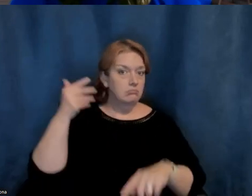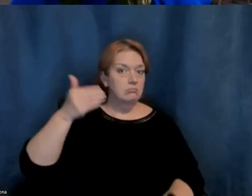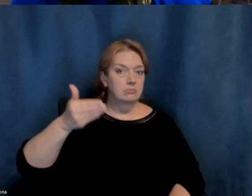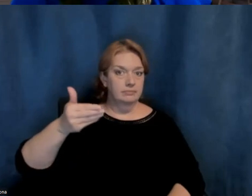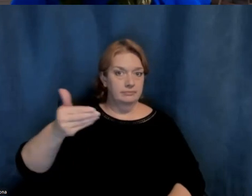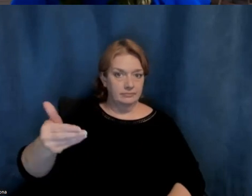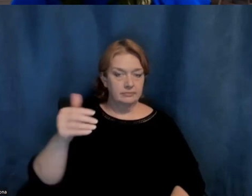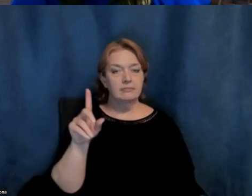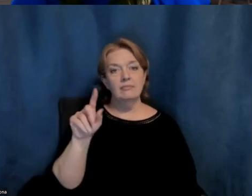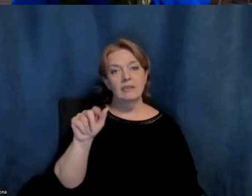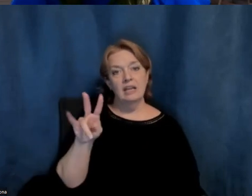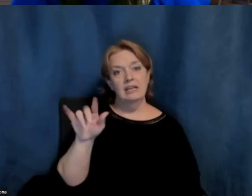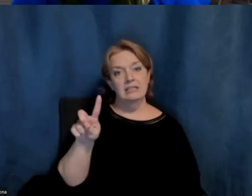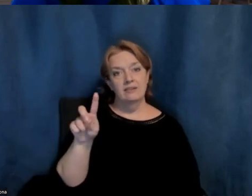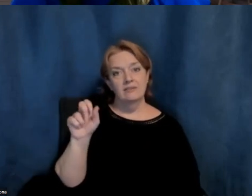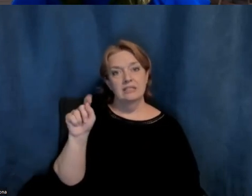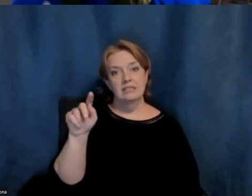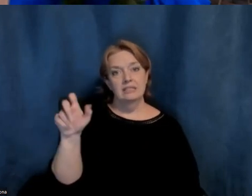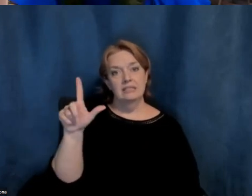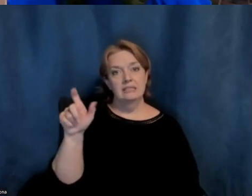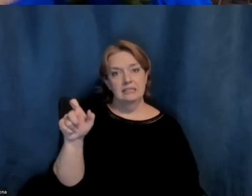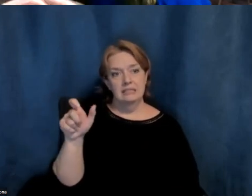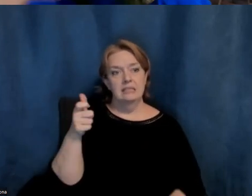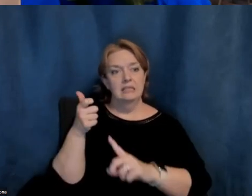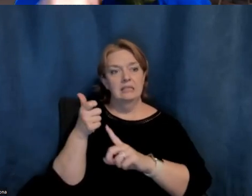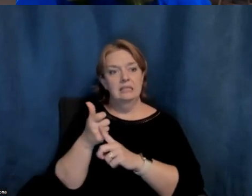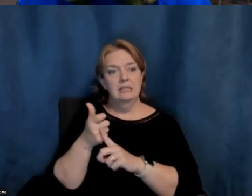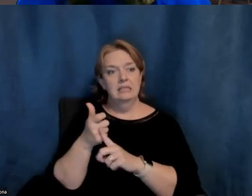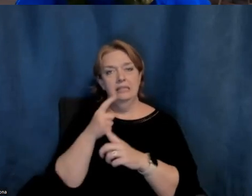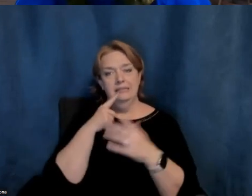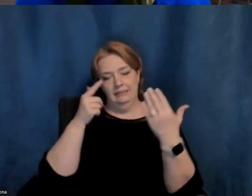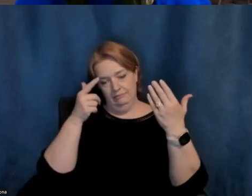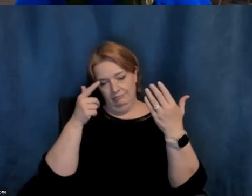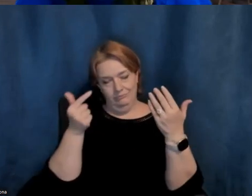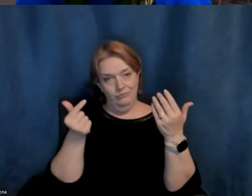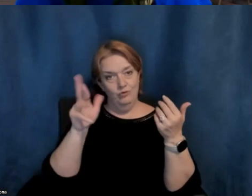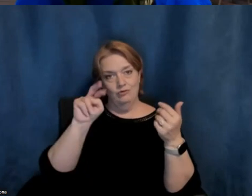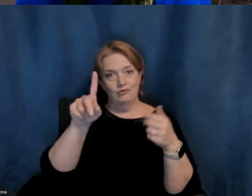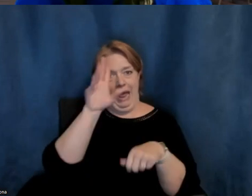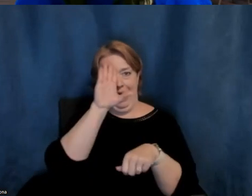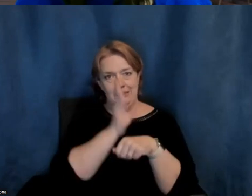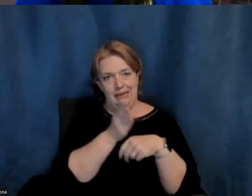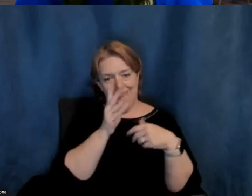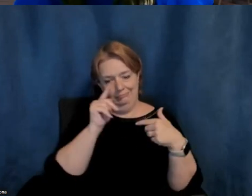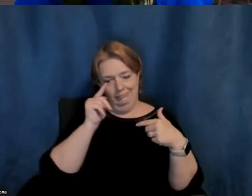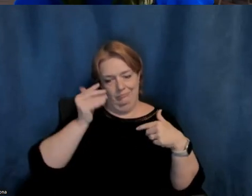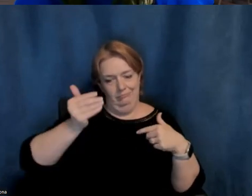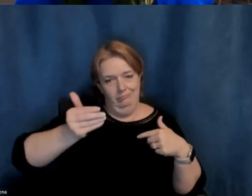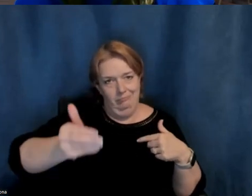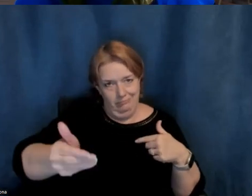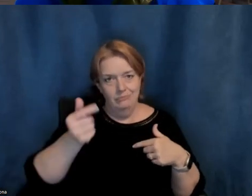David Steele, who is a so-many-downed grandson of T.C. Steele,